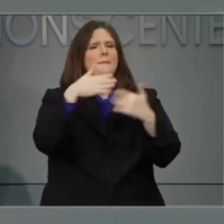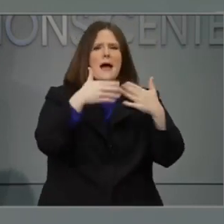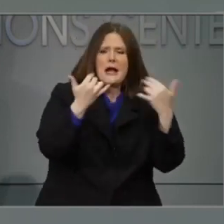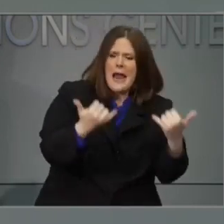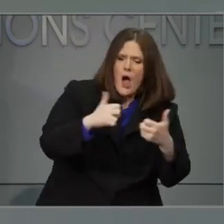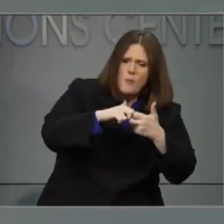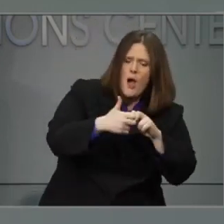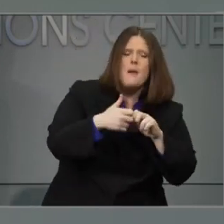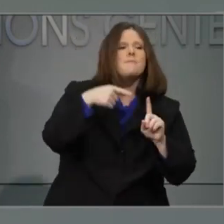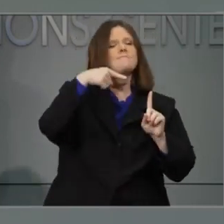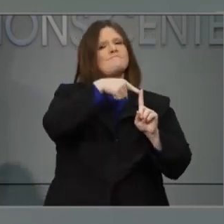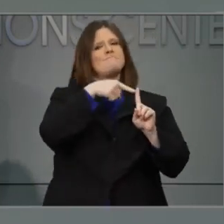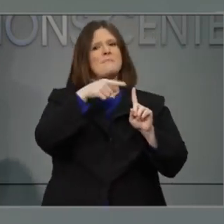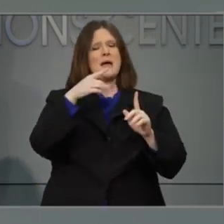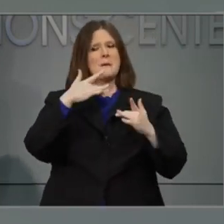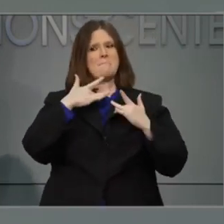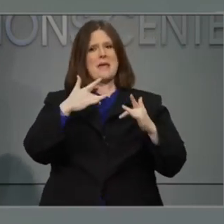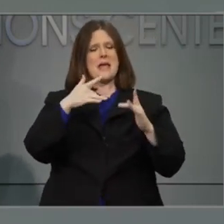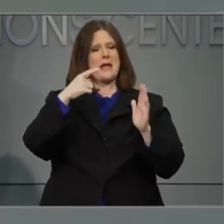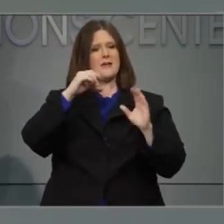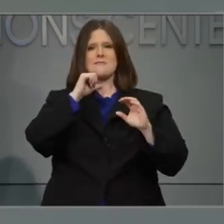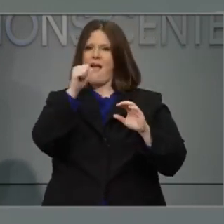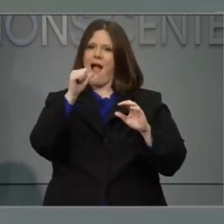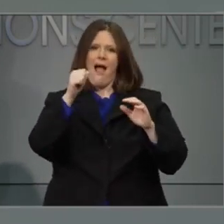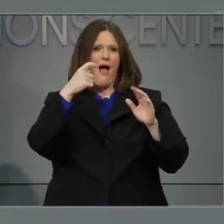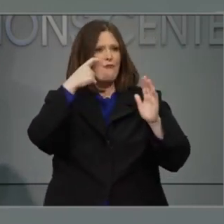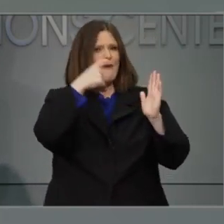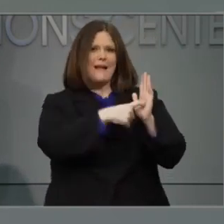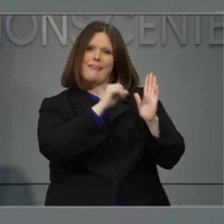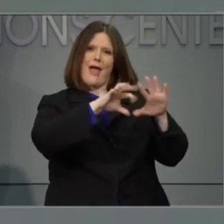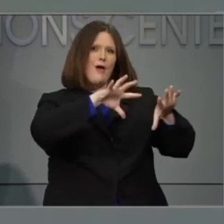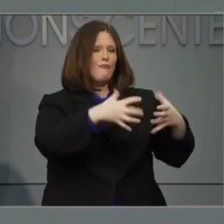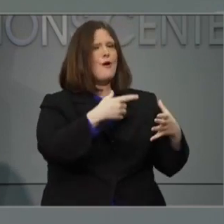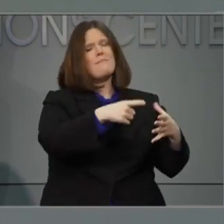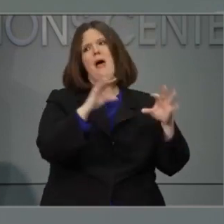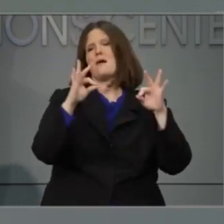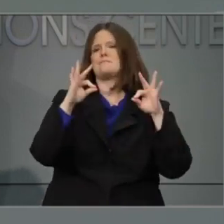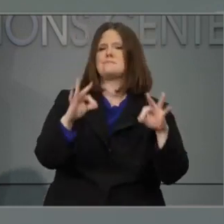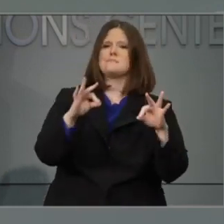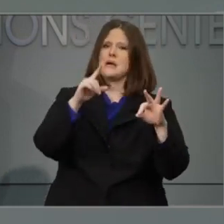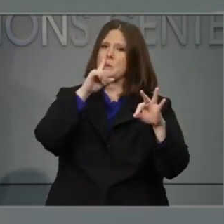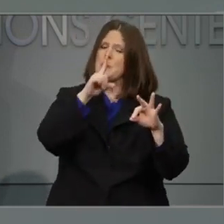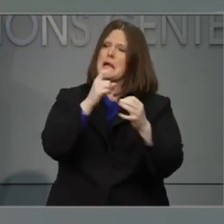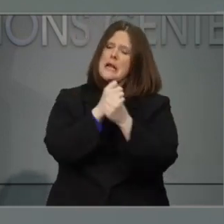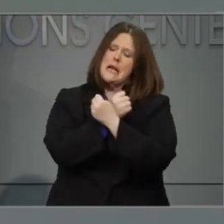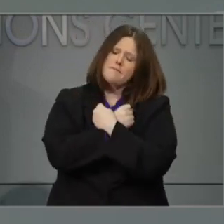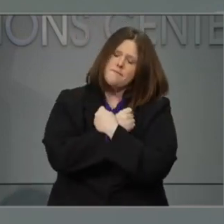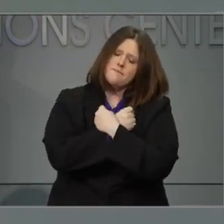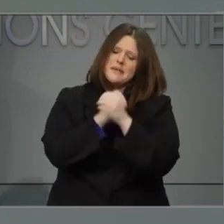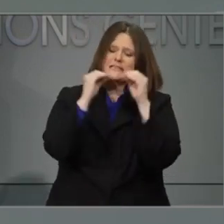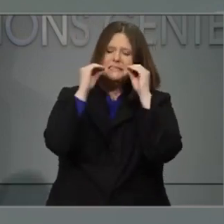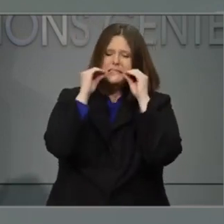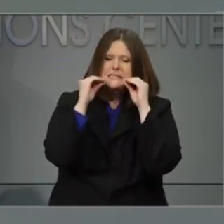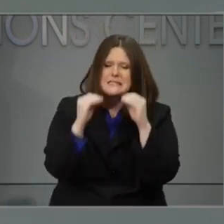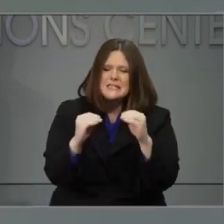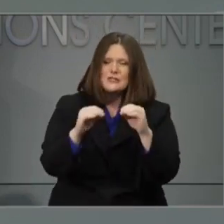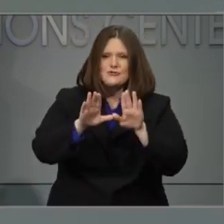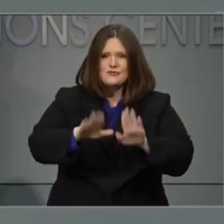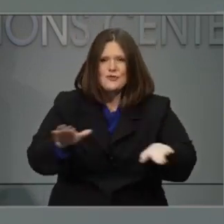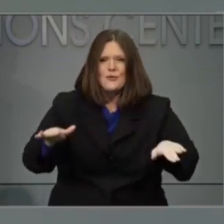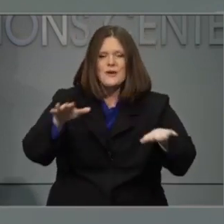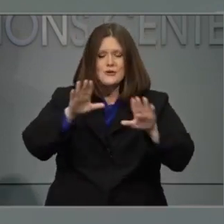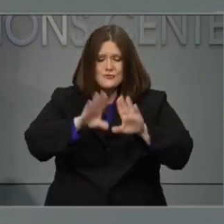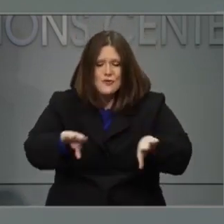love, and teach our children. They are literally brain builders supporting